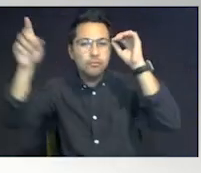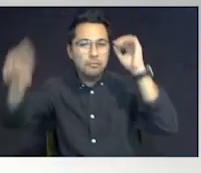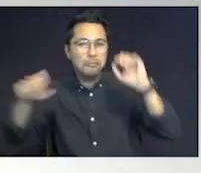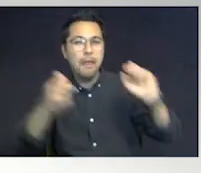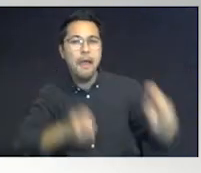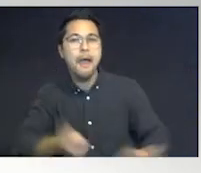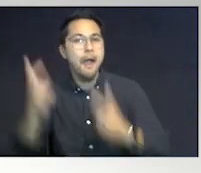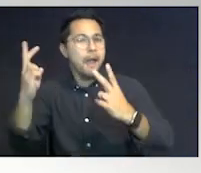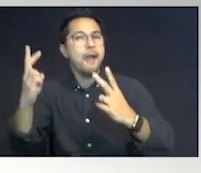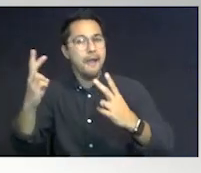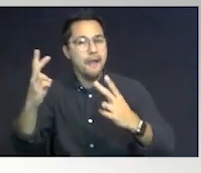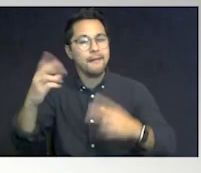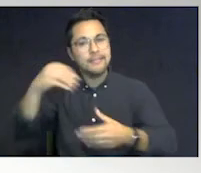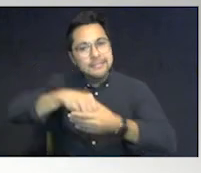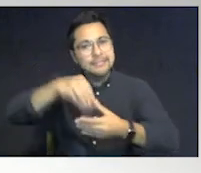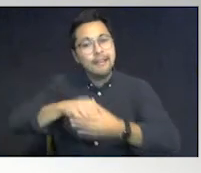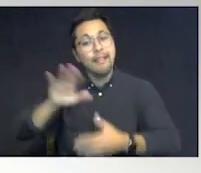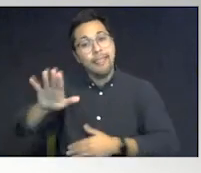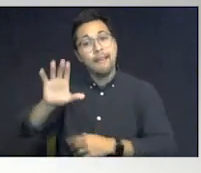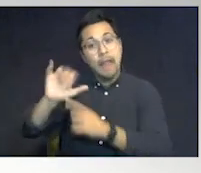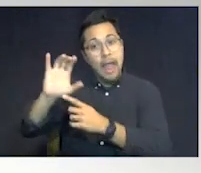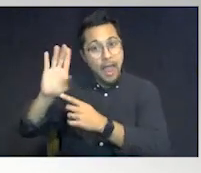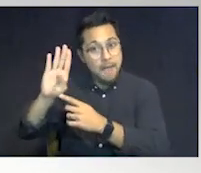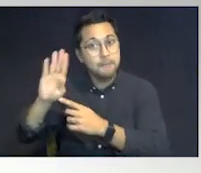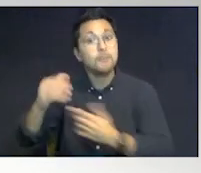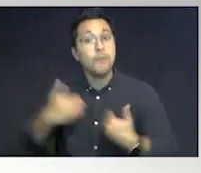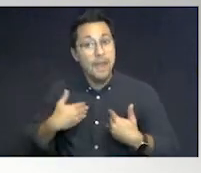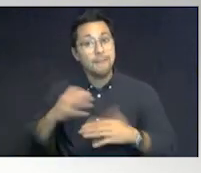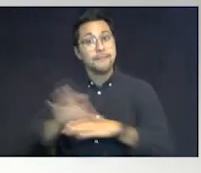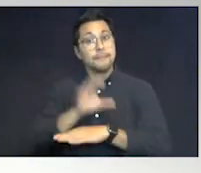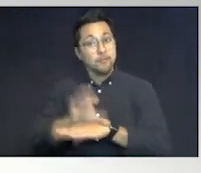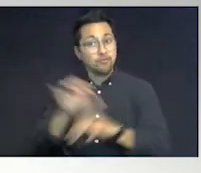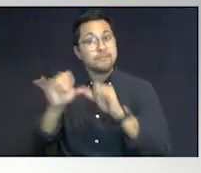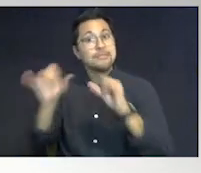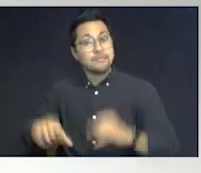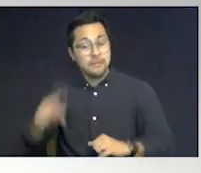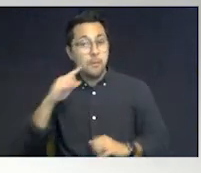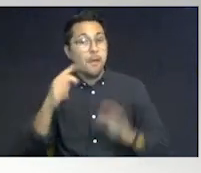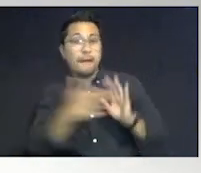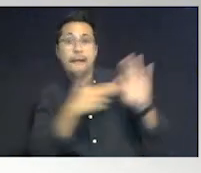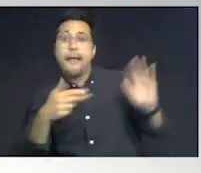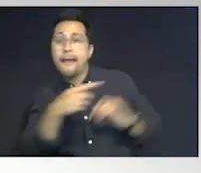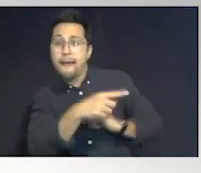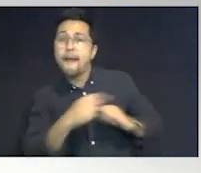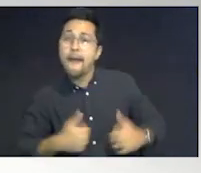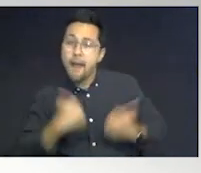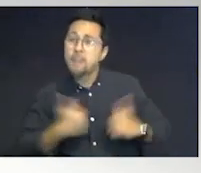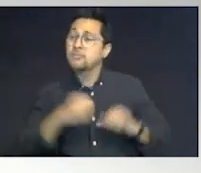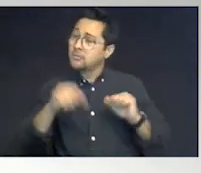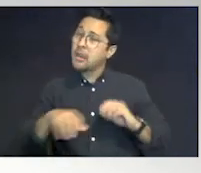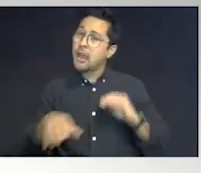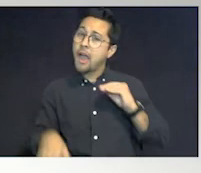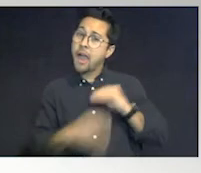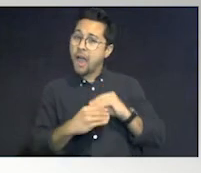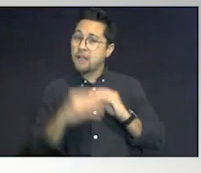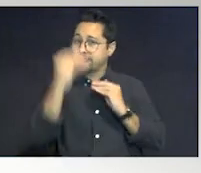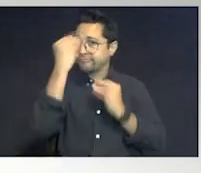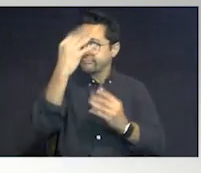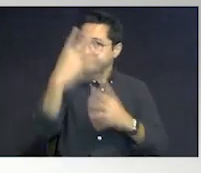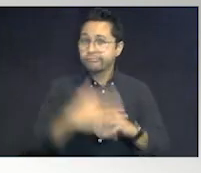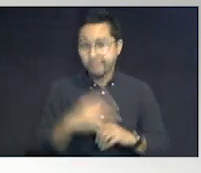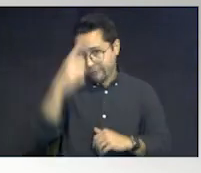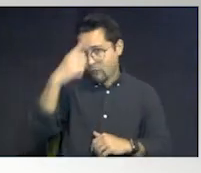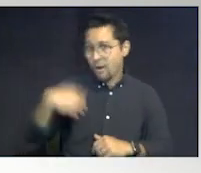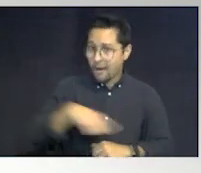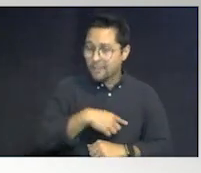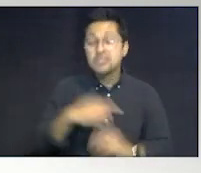inside their CAD. We have a computer system that we could flag your address and put information for